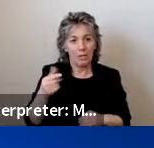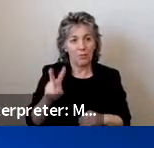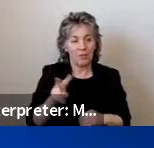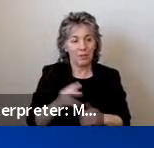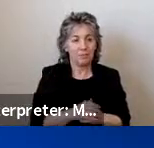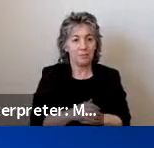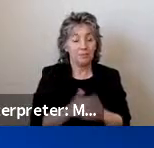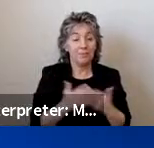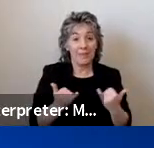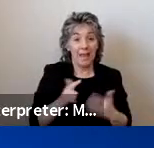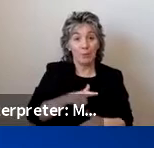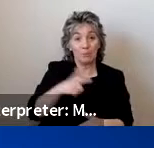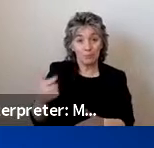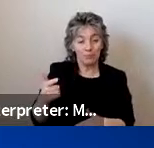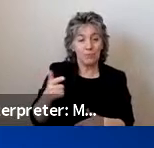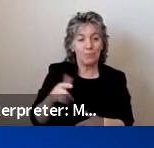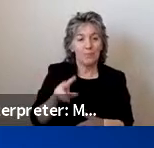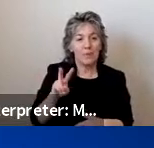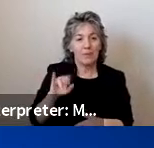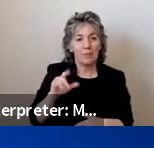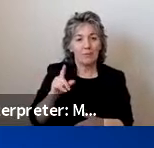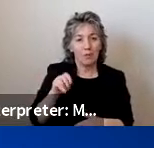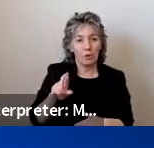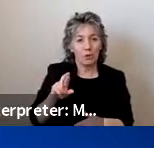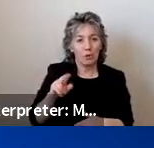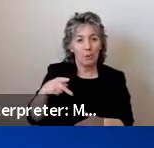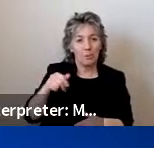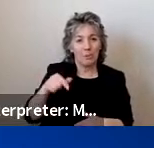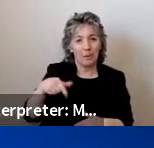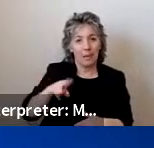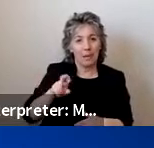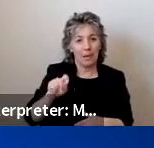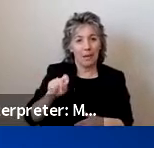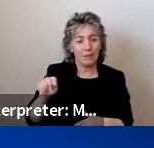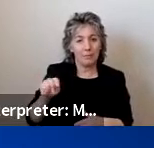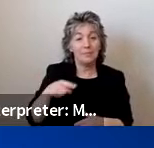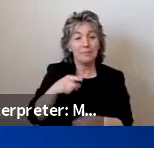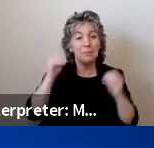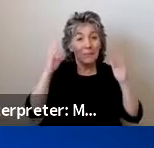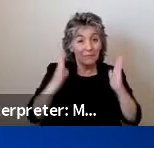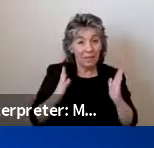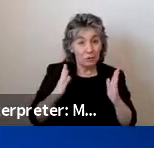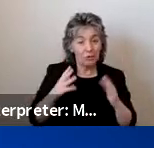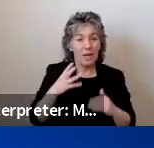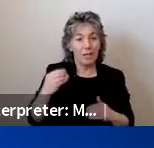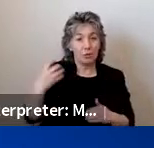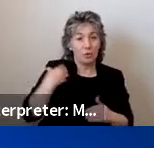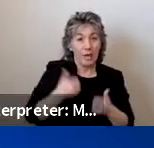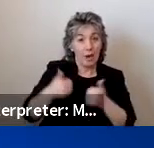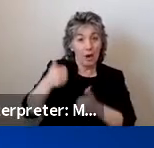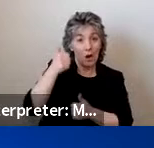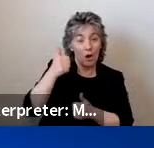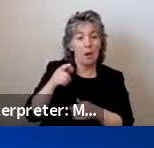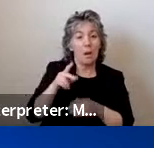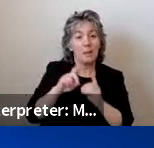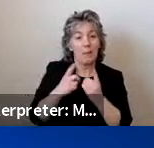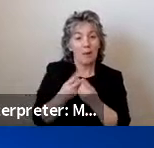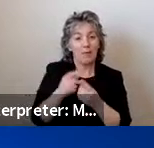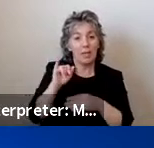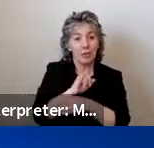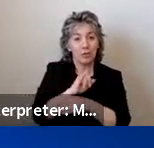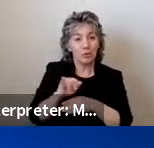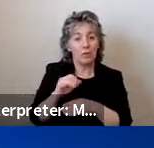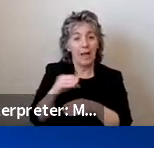Now I'd like to introduce our next presenter, Dr. Victor Paquette, who is Professor and Chair of the Department of Industrial and Systems